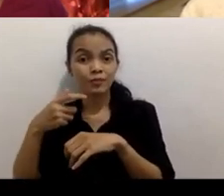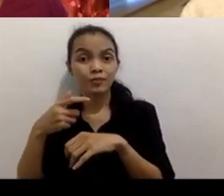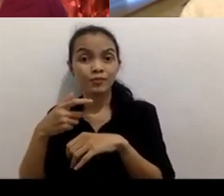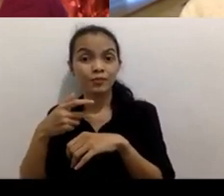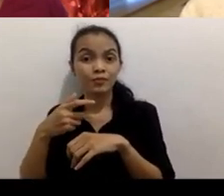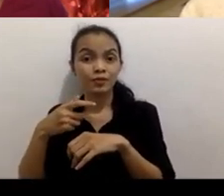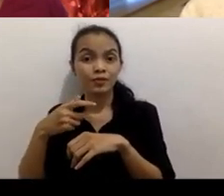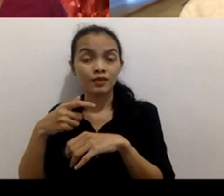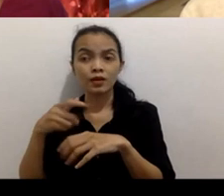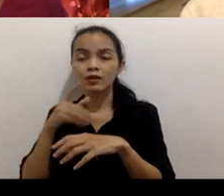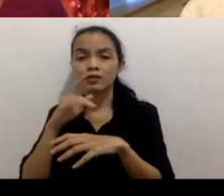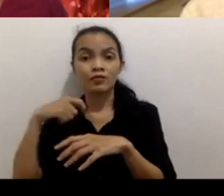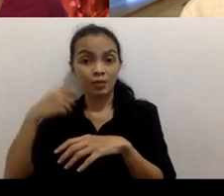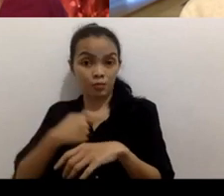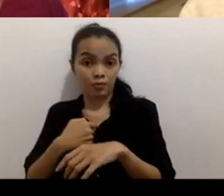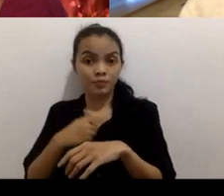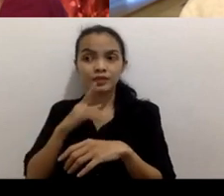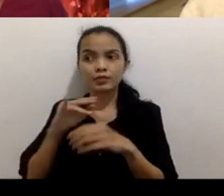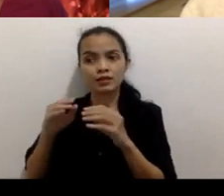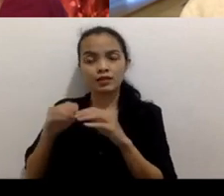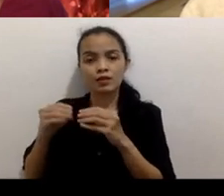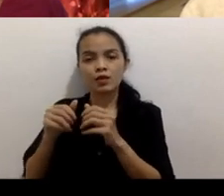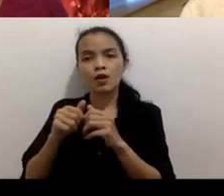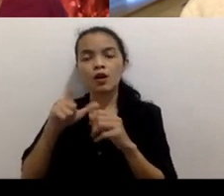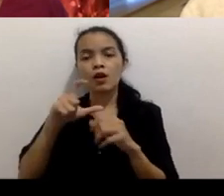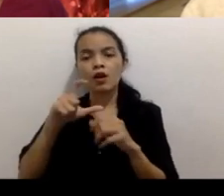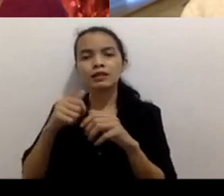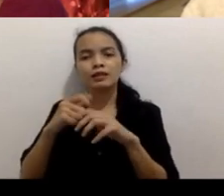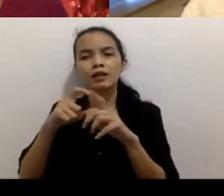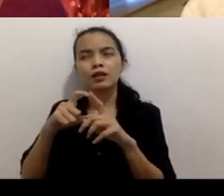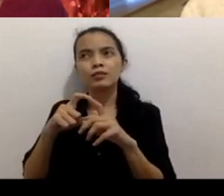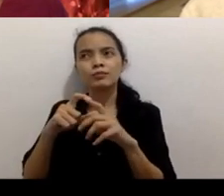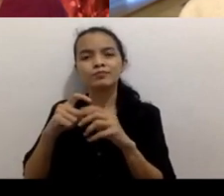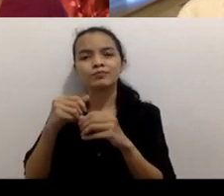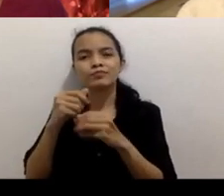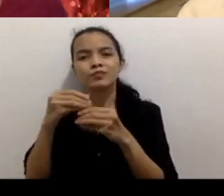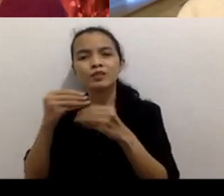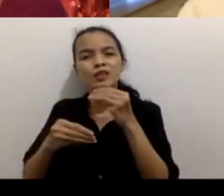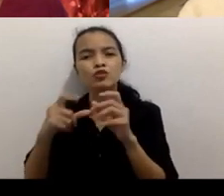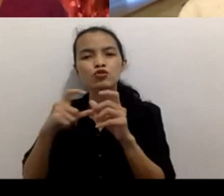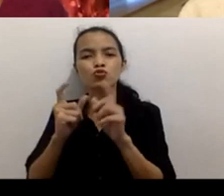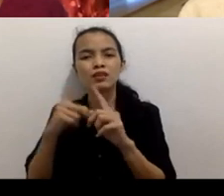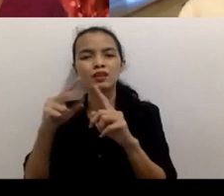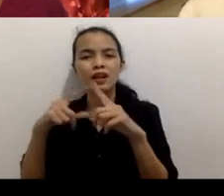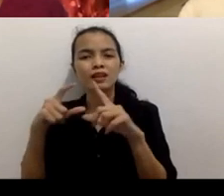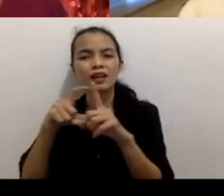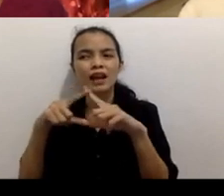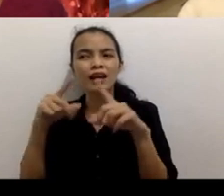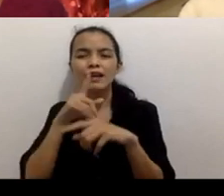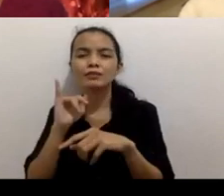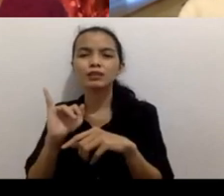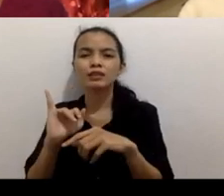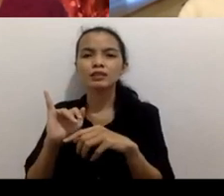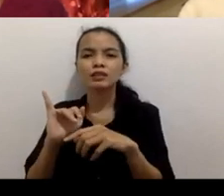-directors uh was so in the end it's like you know what let's and also another reason was the more the I